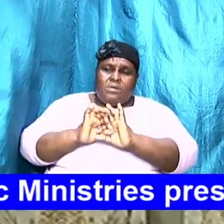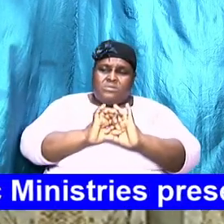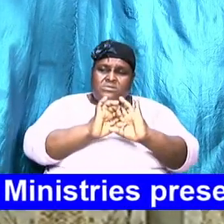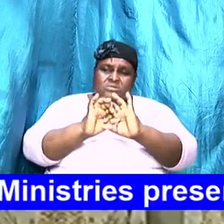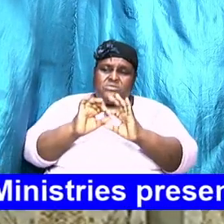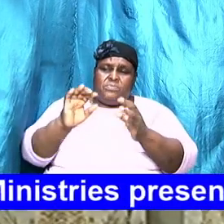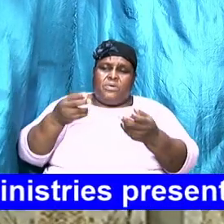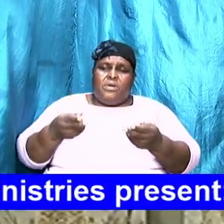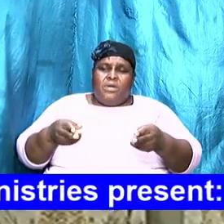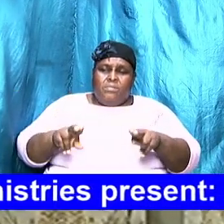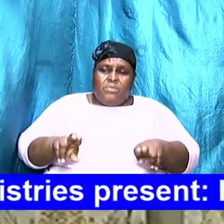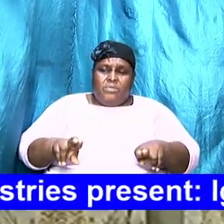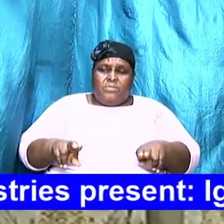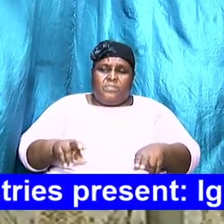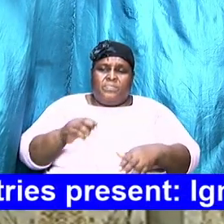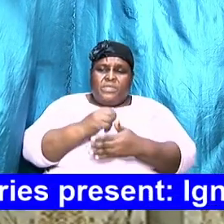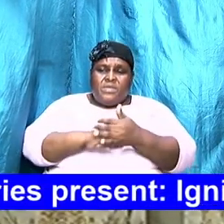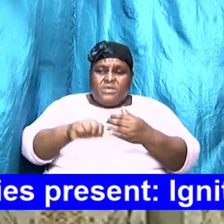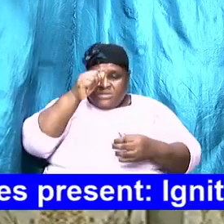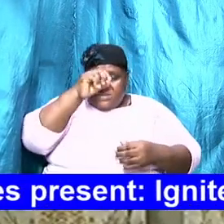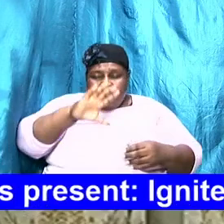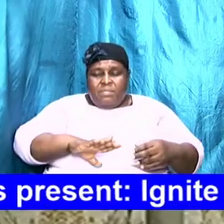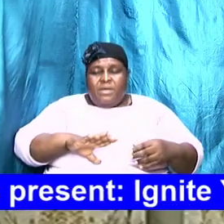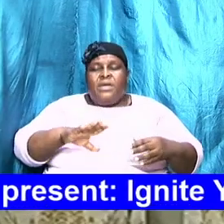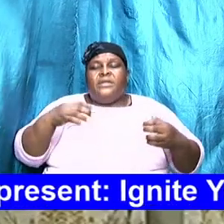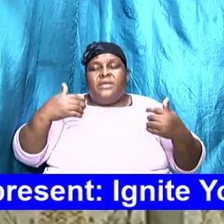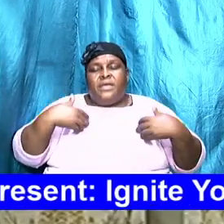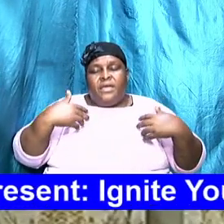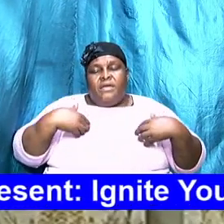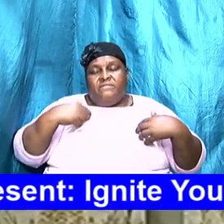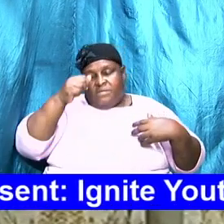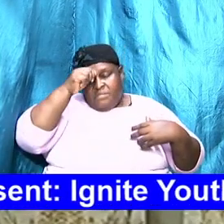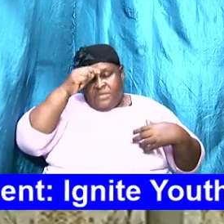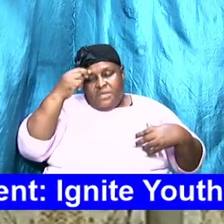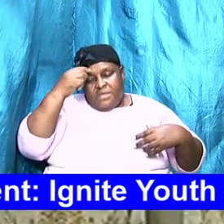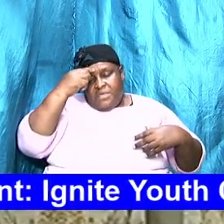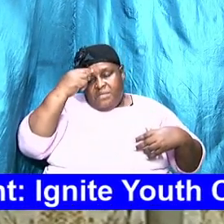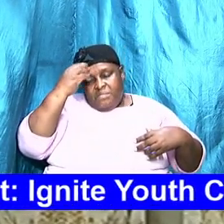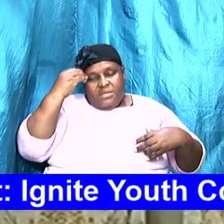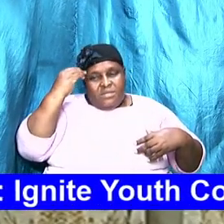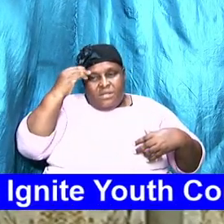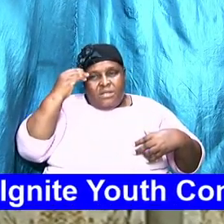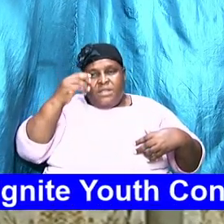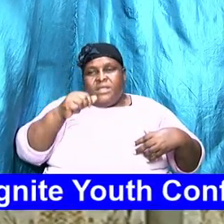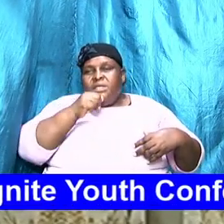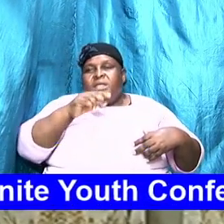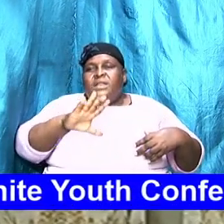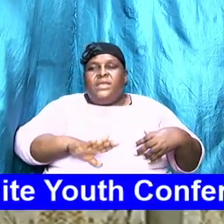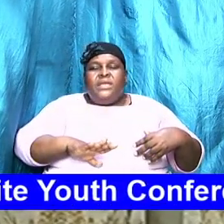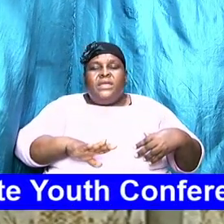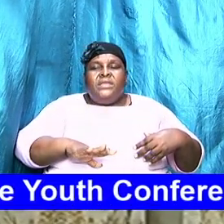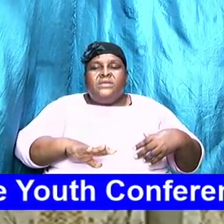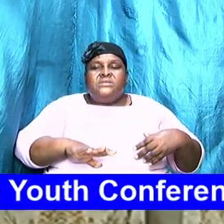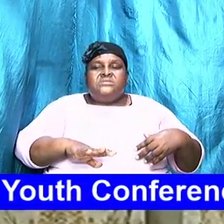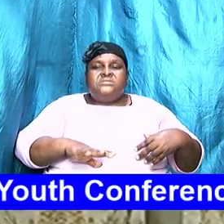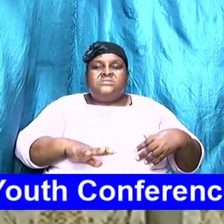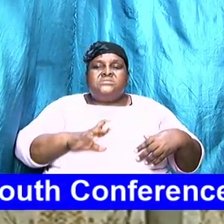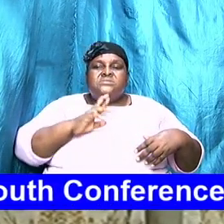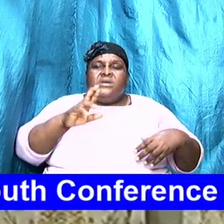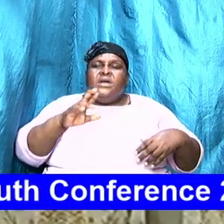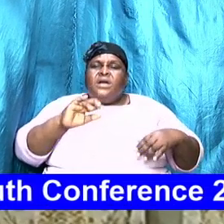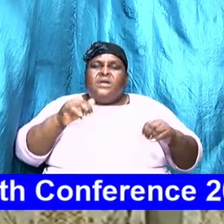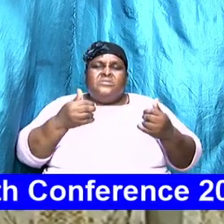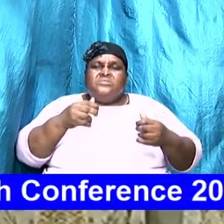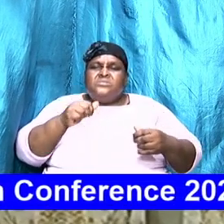some men have the mentality that ladies are just ladies all they do is want your money